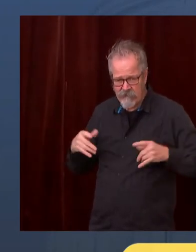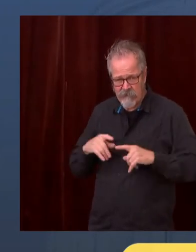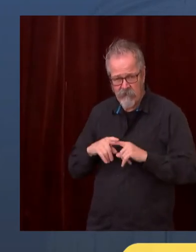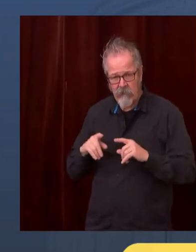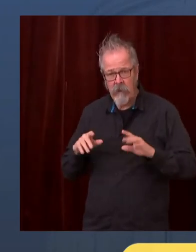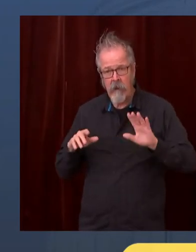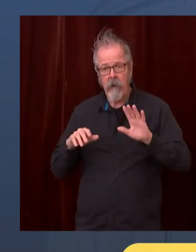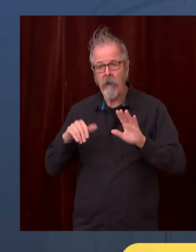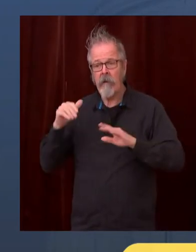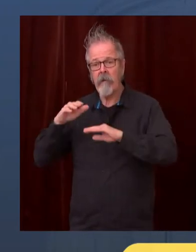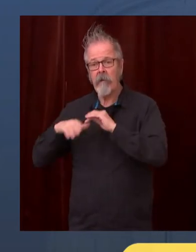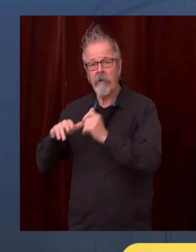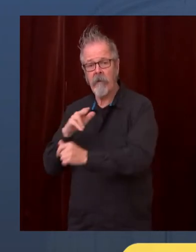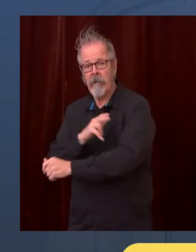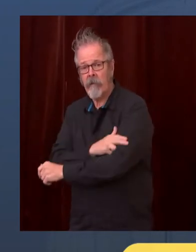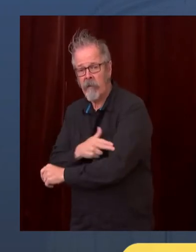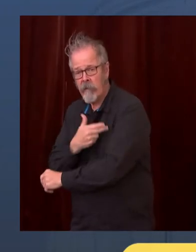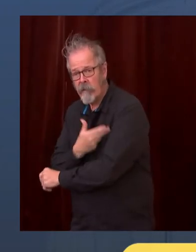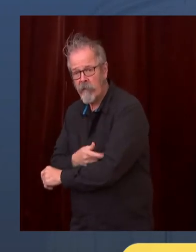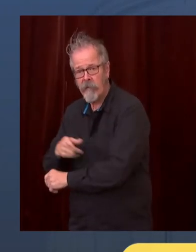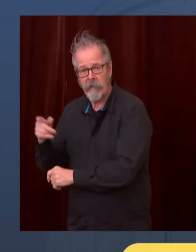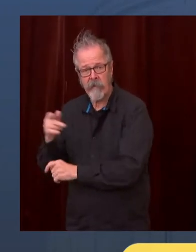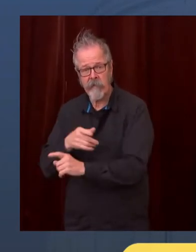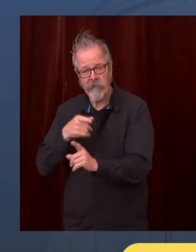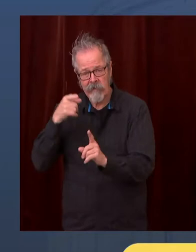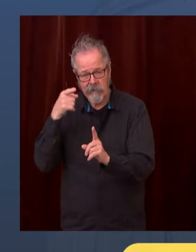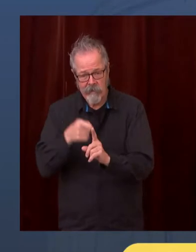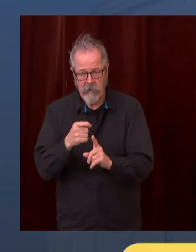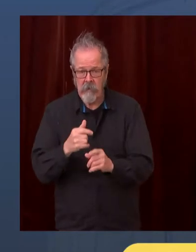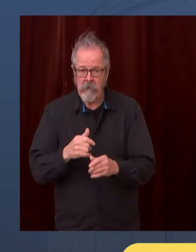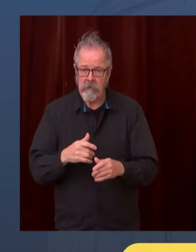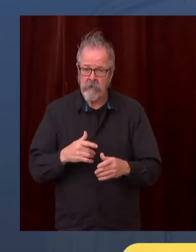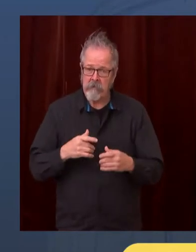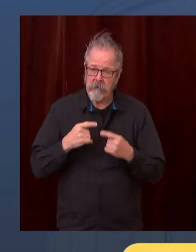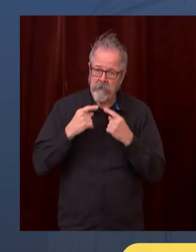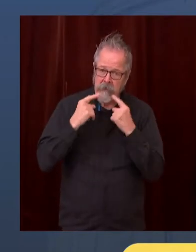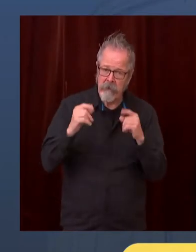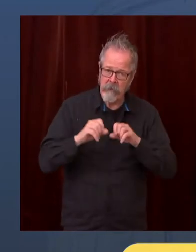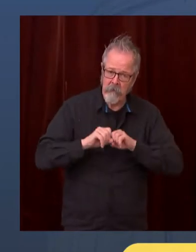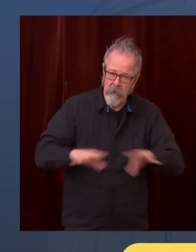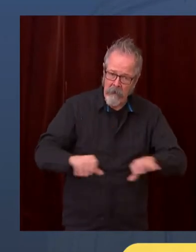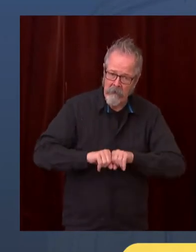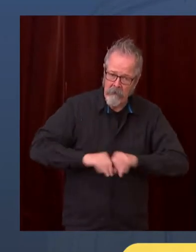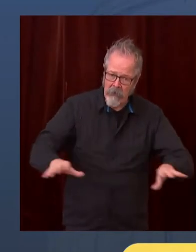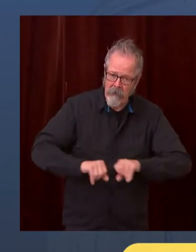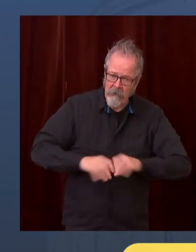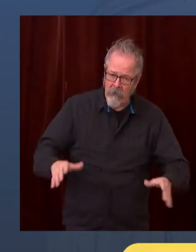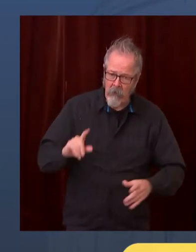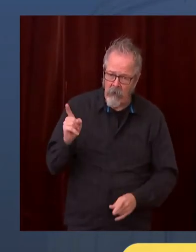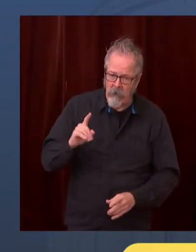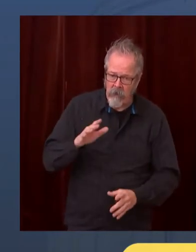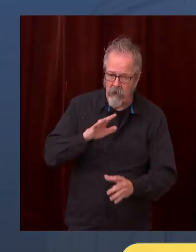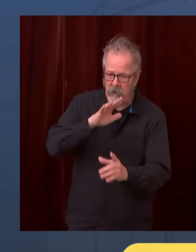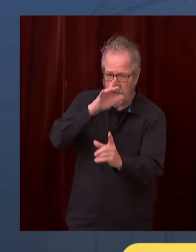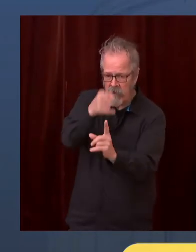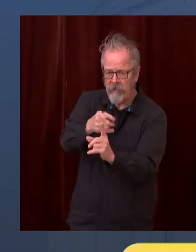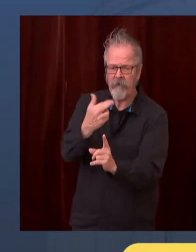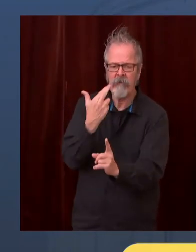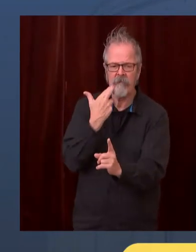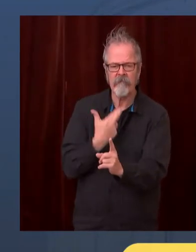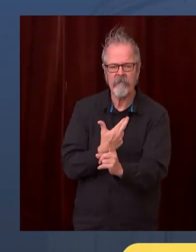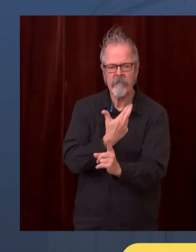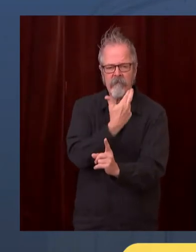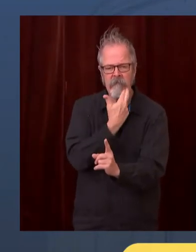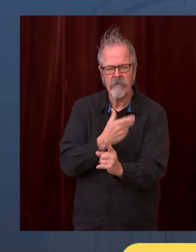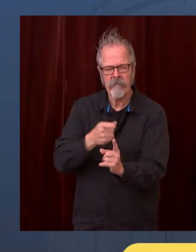people sit across the table from one another or next to one another without masks, it's just a risky environment. And